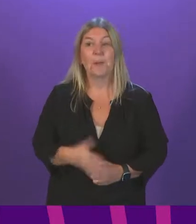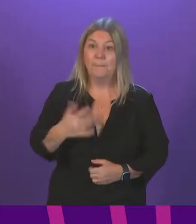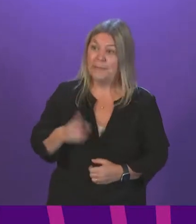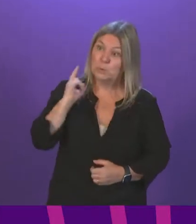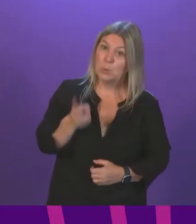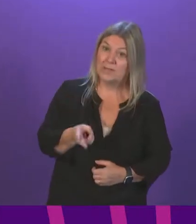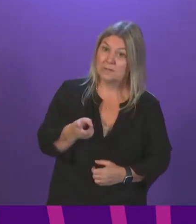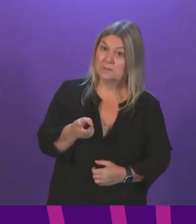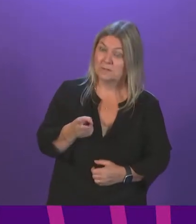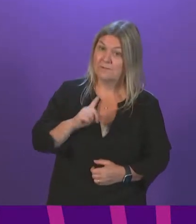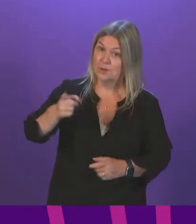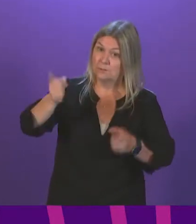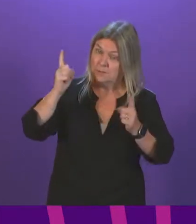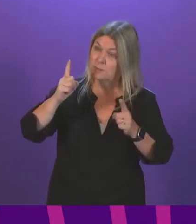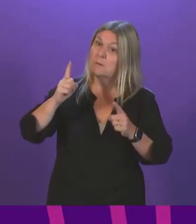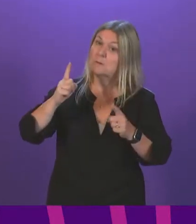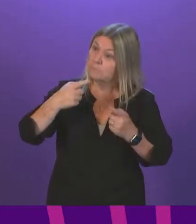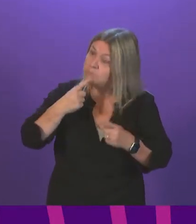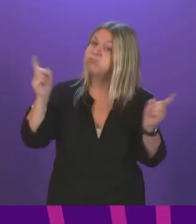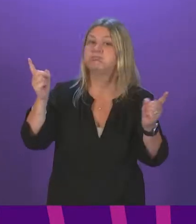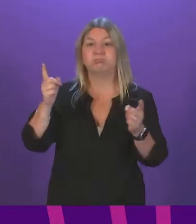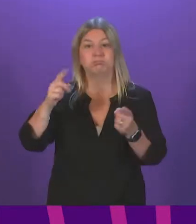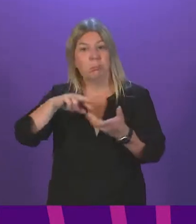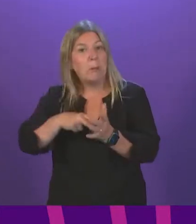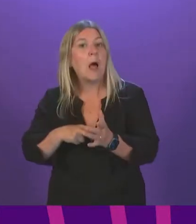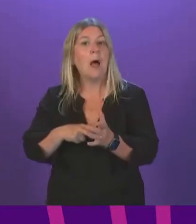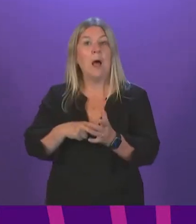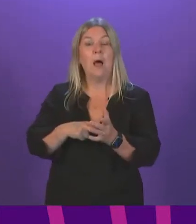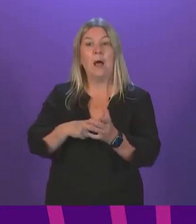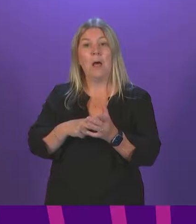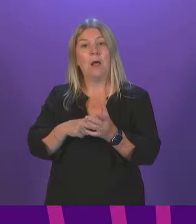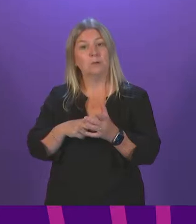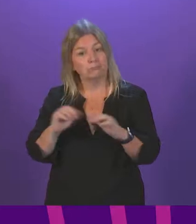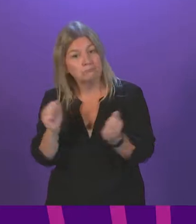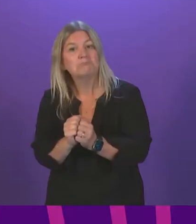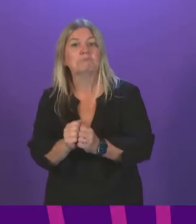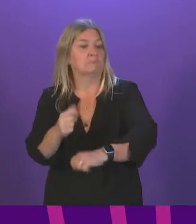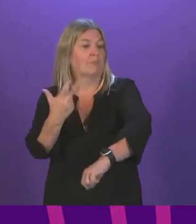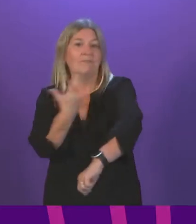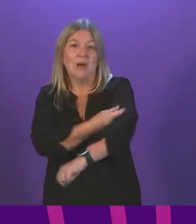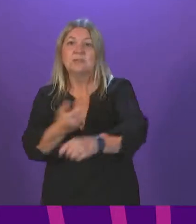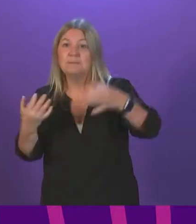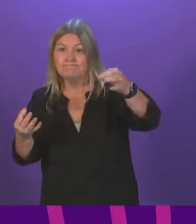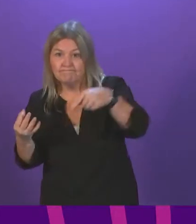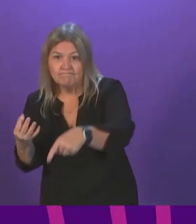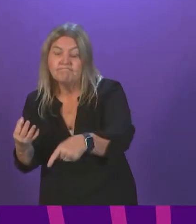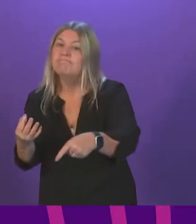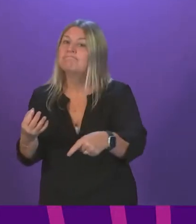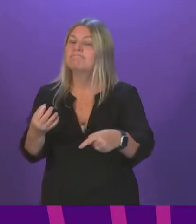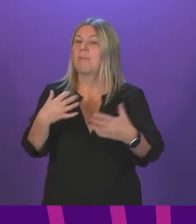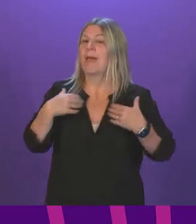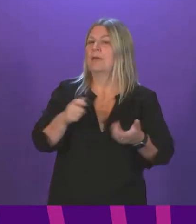announced the plan for vaccine certification. But the Health Secretary again said yesterday they were still